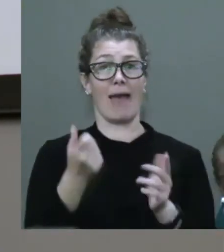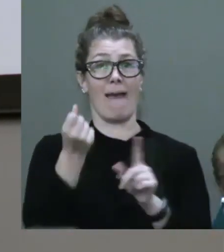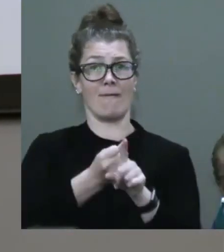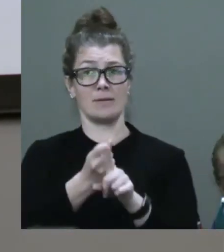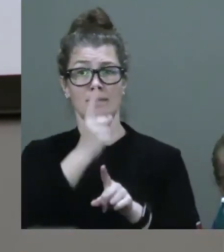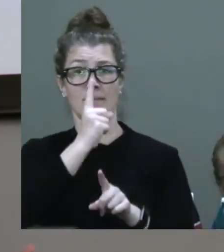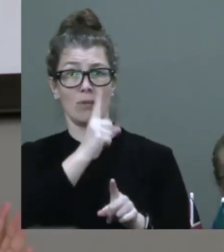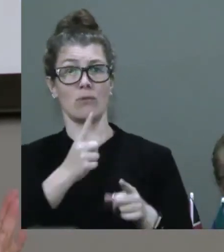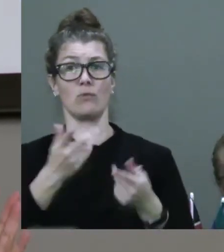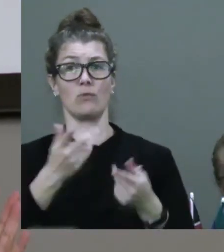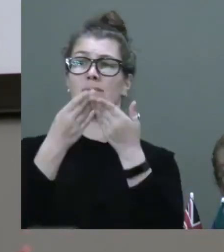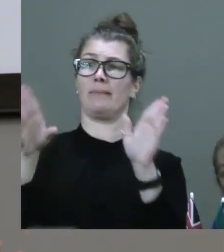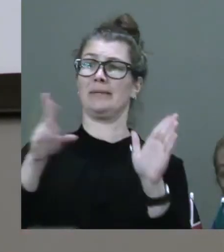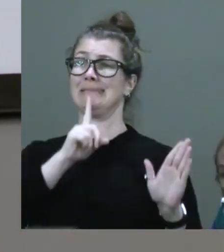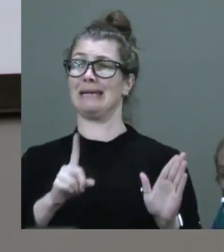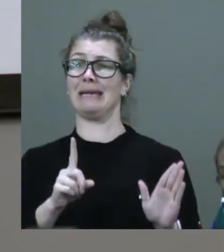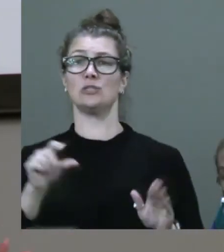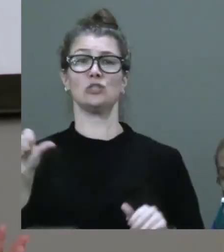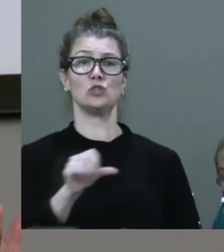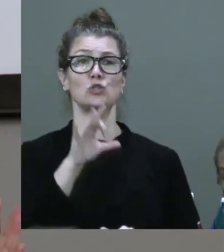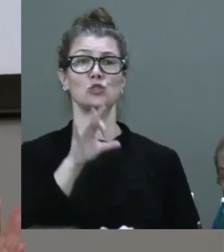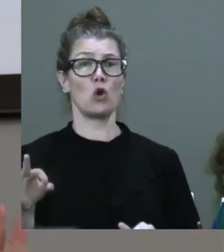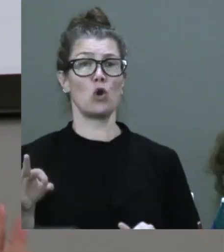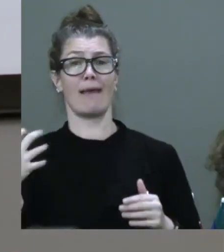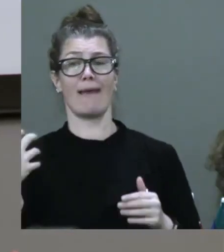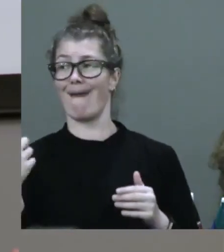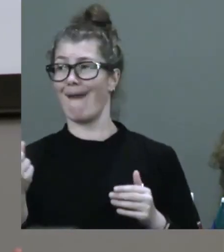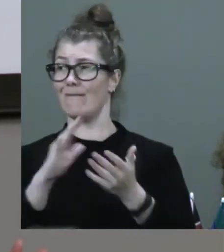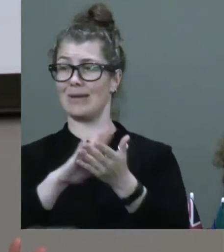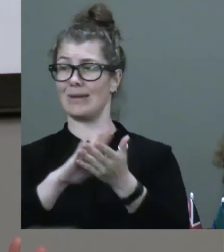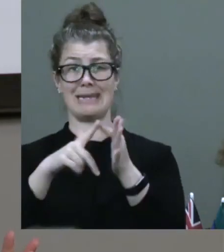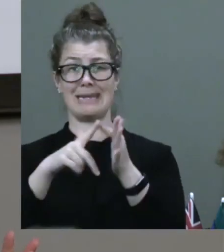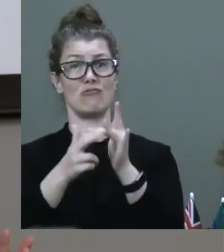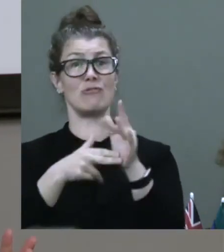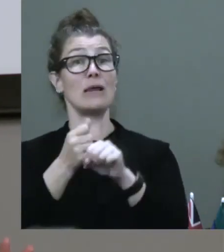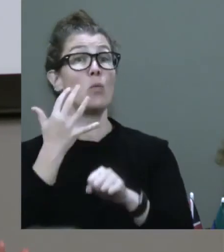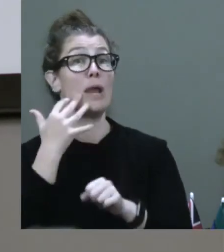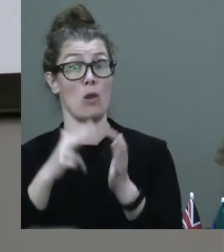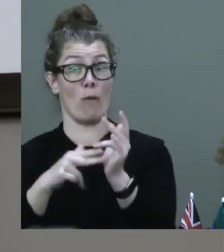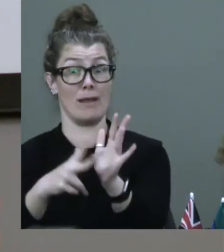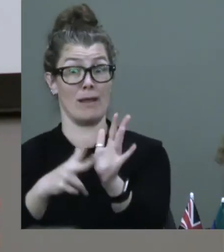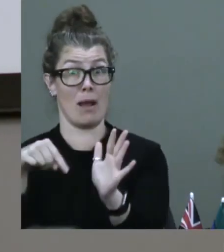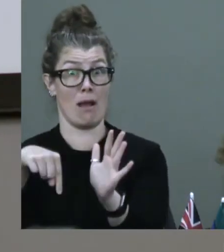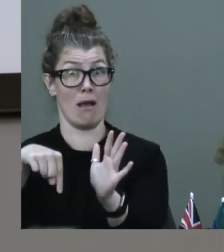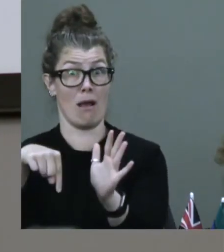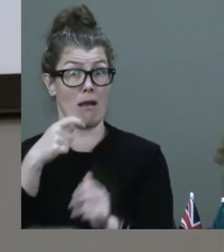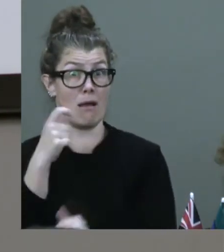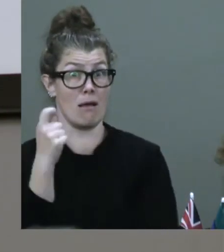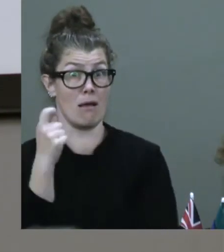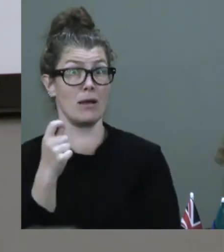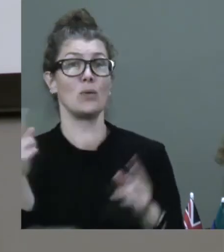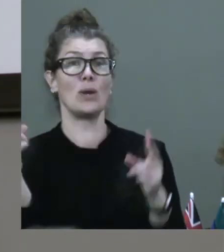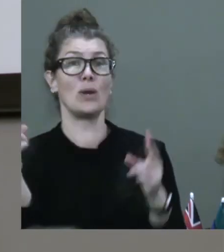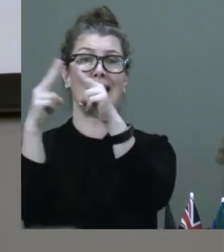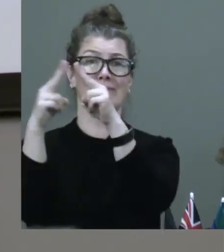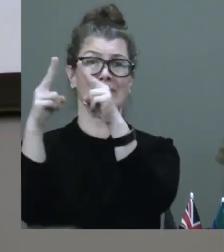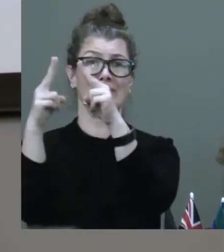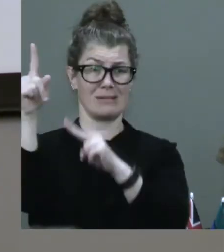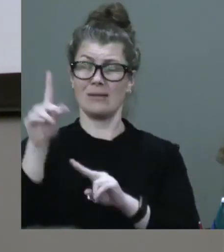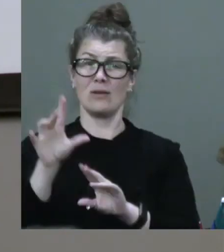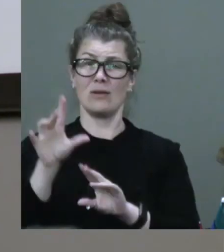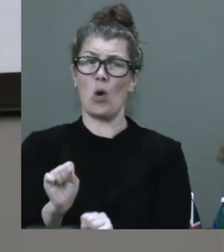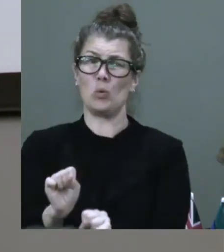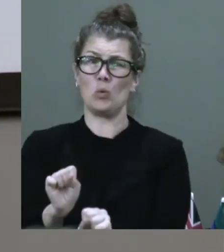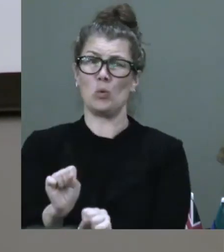publicly said there shouldn't be a hearing in November, as is currently planned, in Townsville. We should hold off